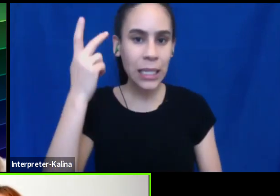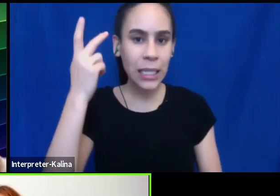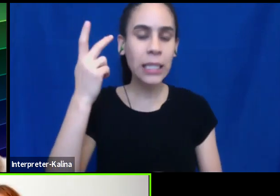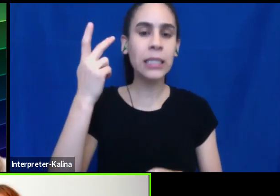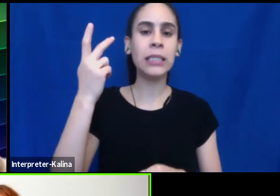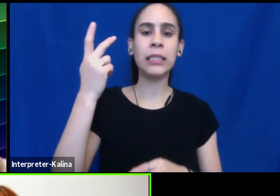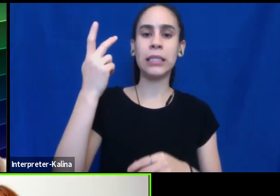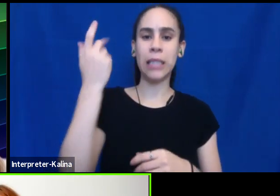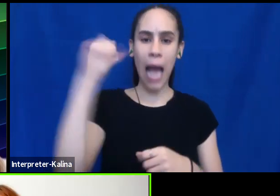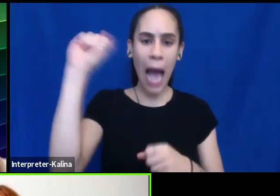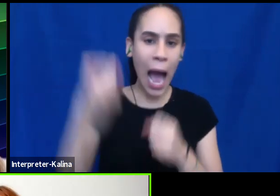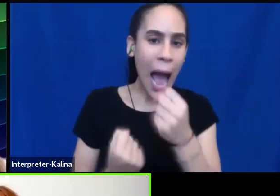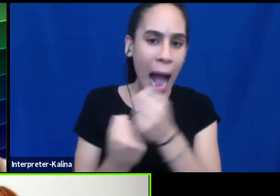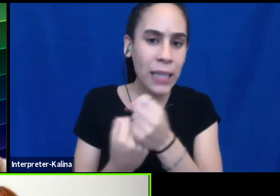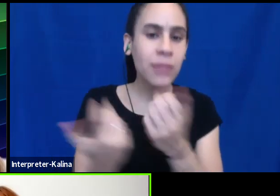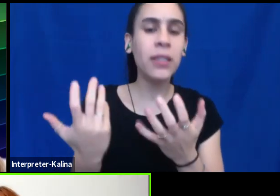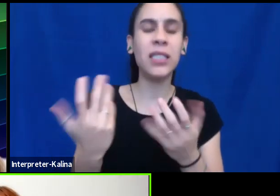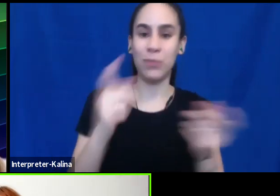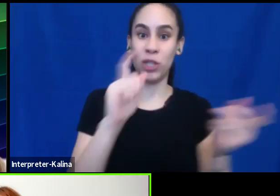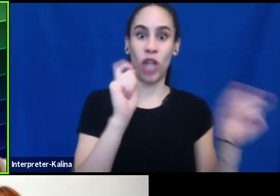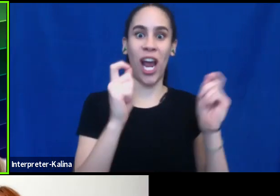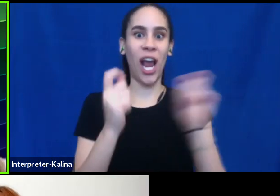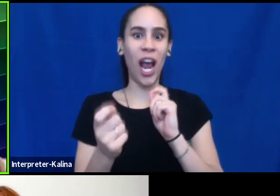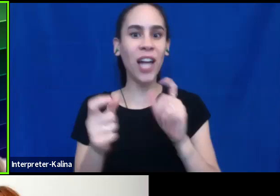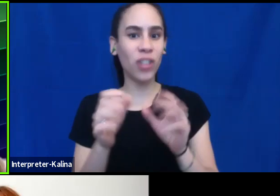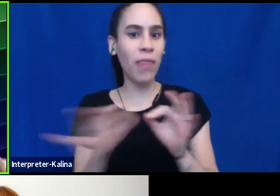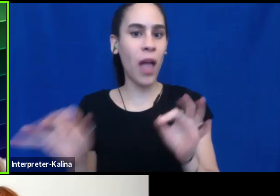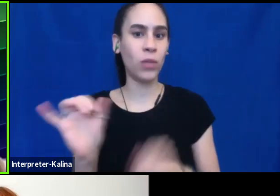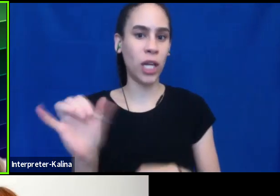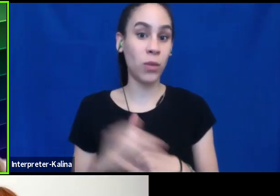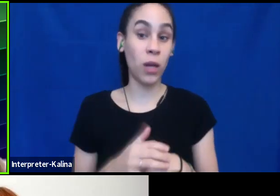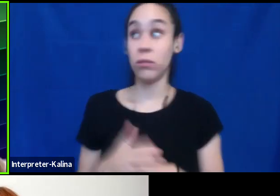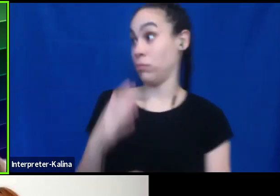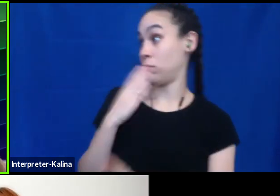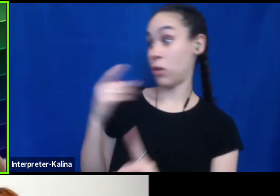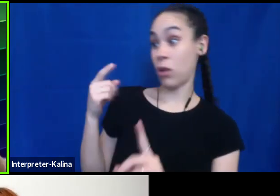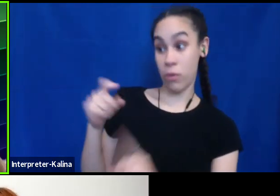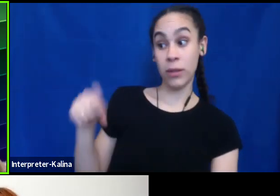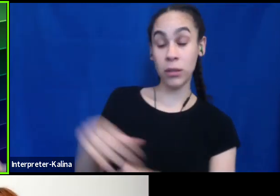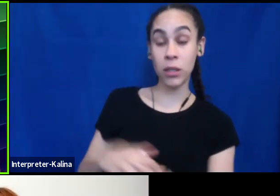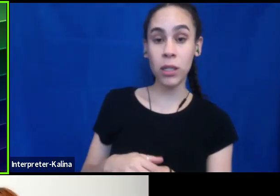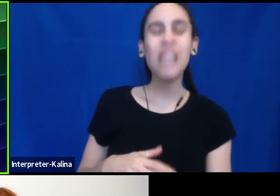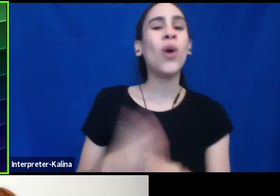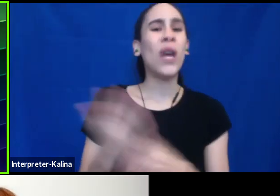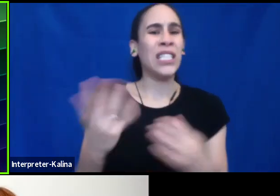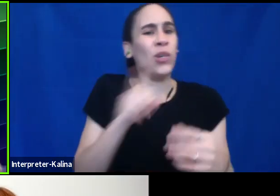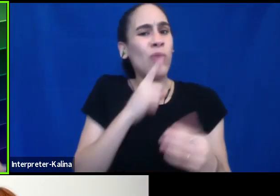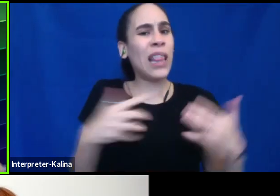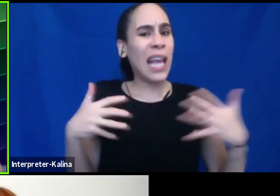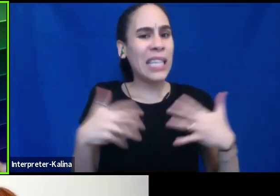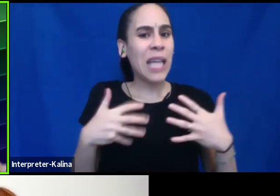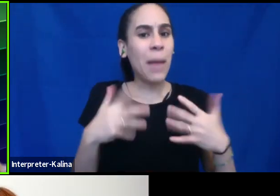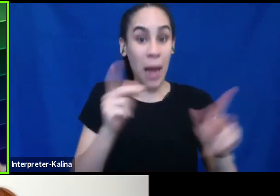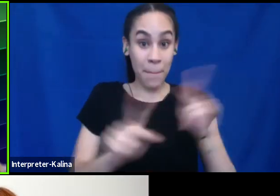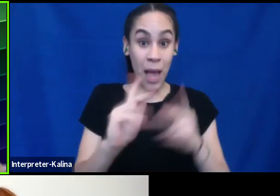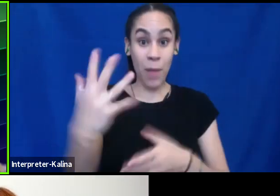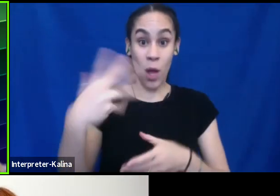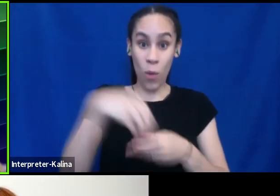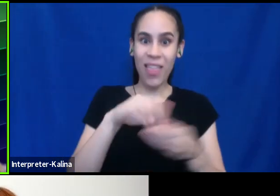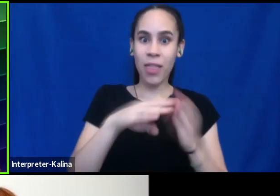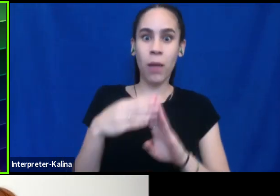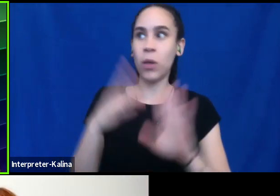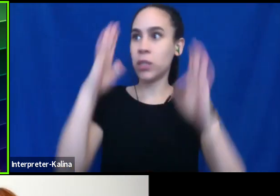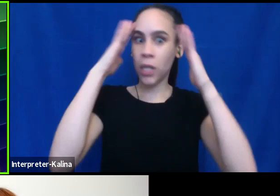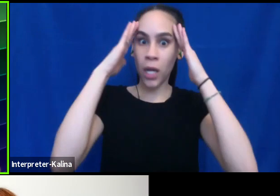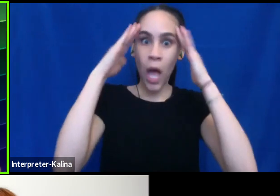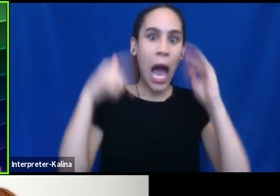is always changing language as well. So, yeah, it's a great point. It's a great point. And so it's really intimidating. I know people within the communities that are like, I can't keep up,